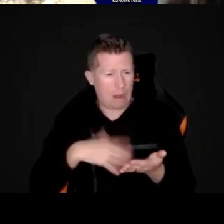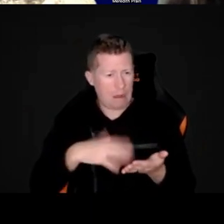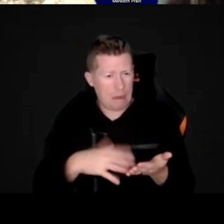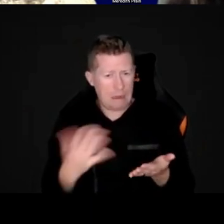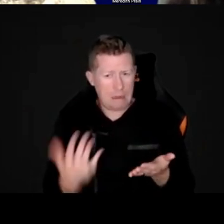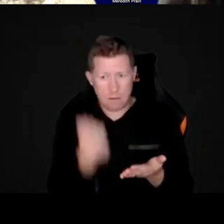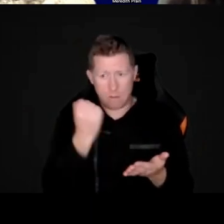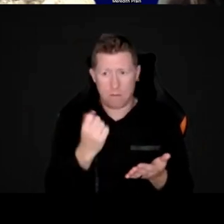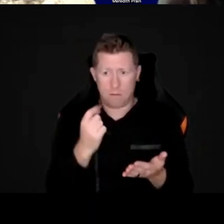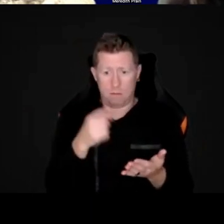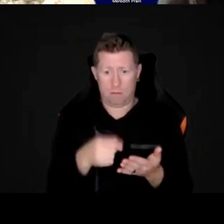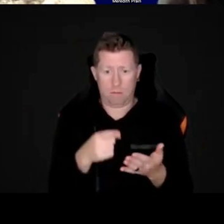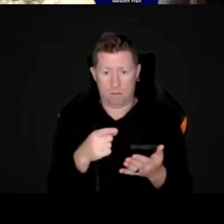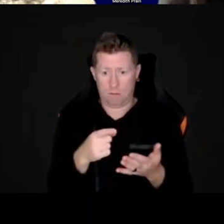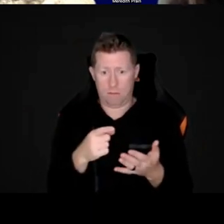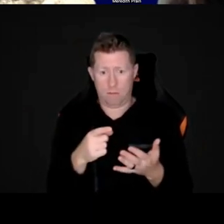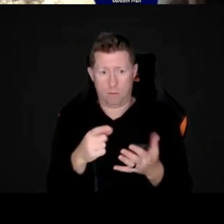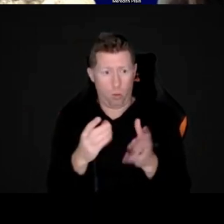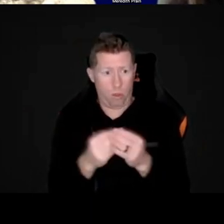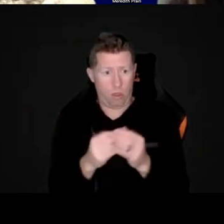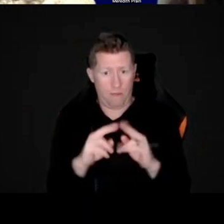through these areas with families?